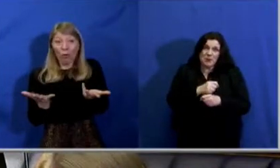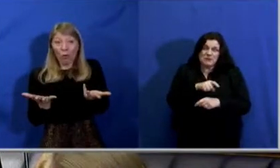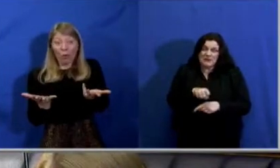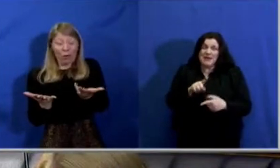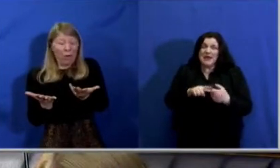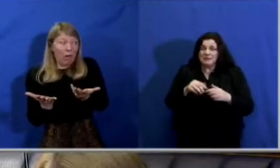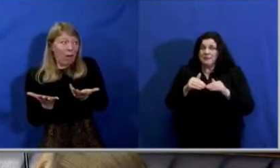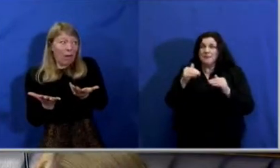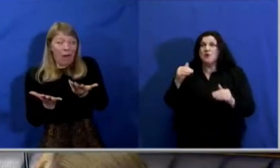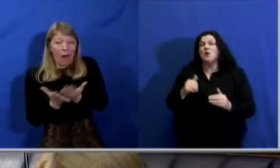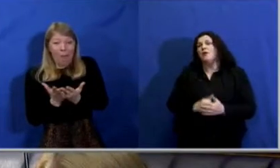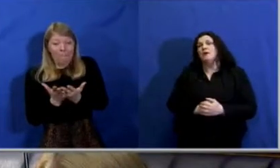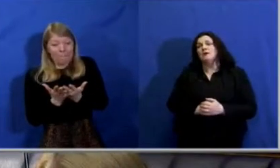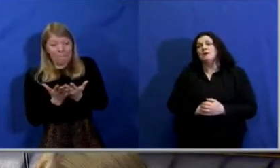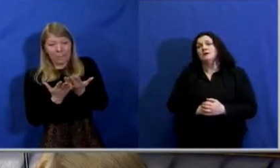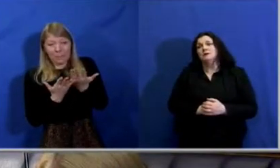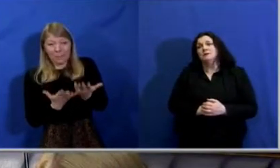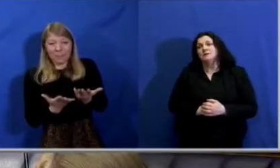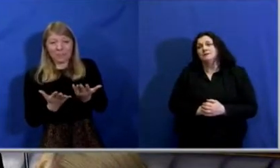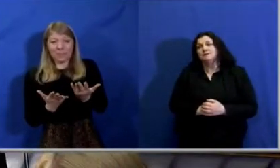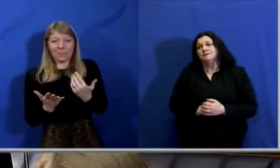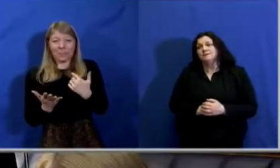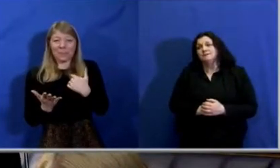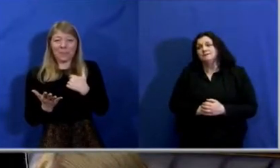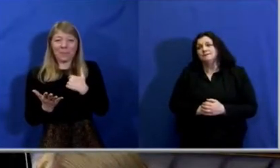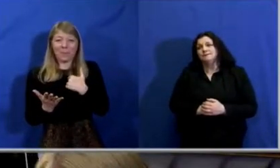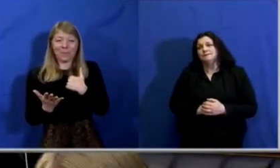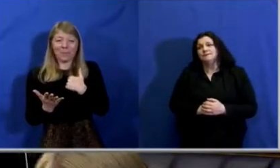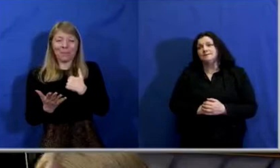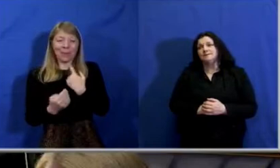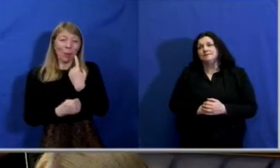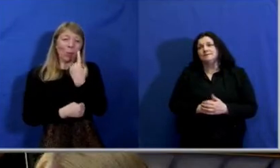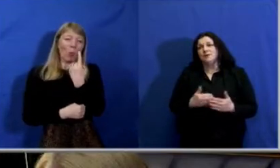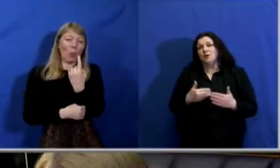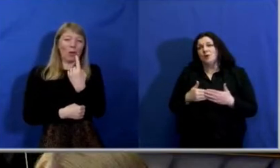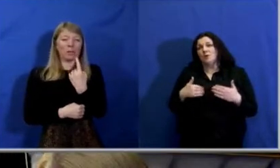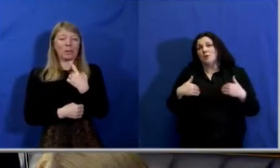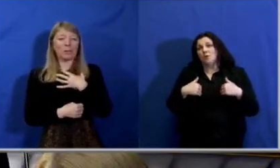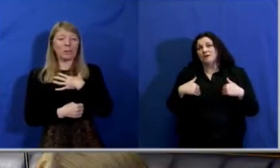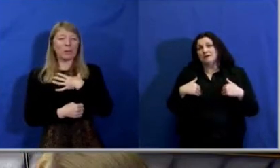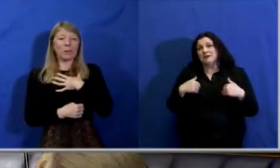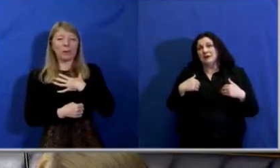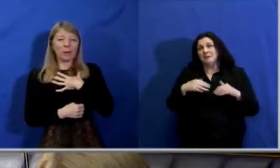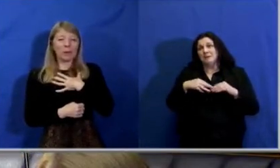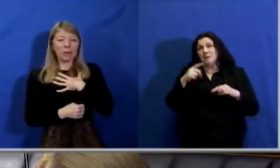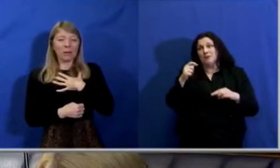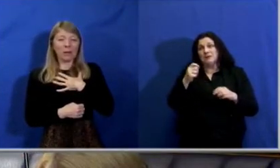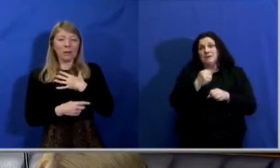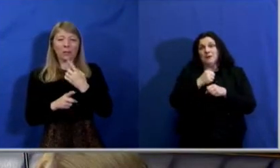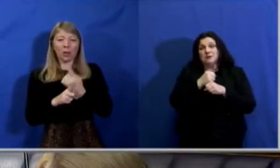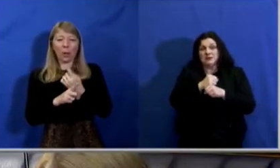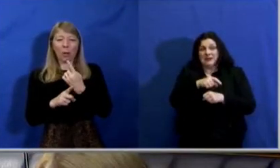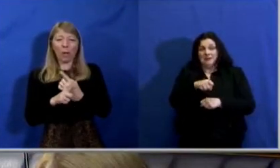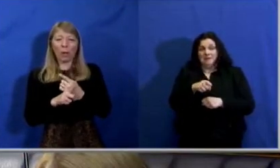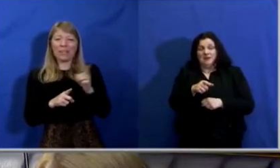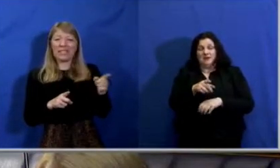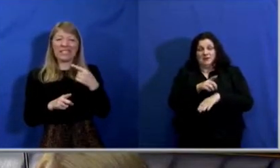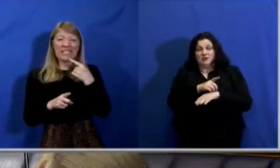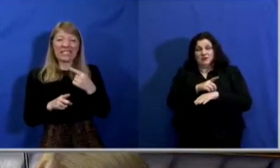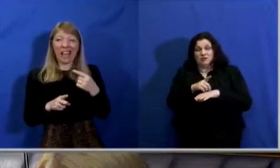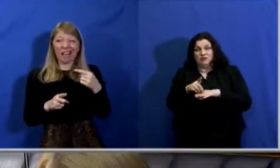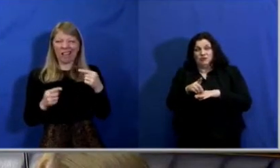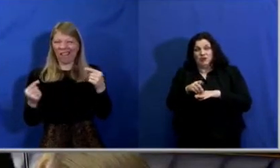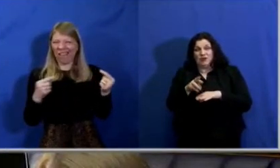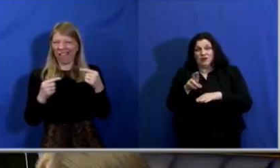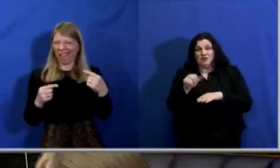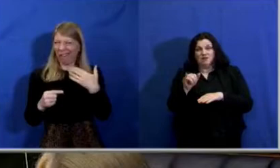The bit that worries me the most is the comment in relation to the dry riveta. It was probably said about more